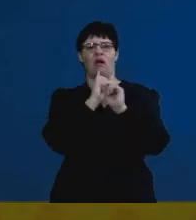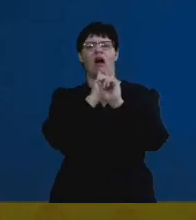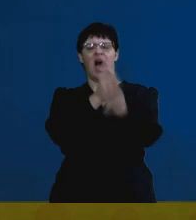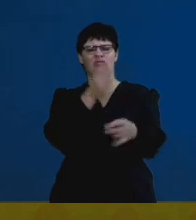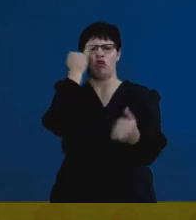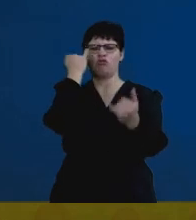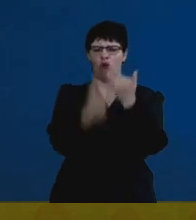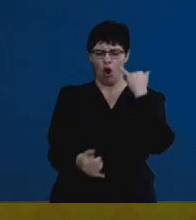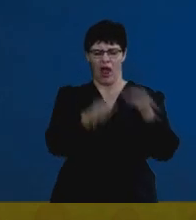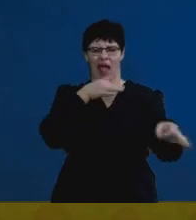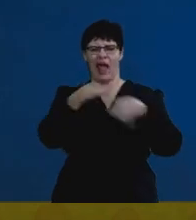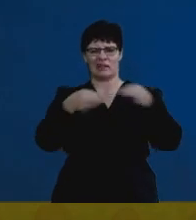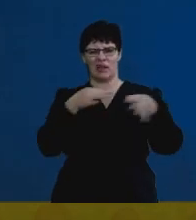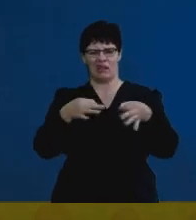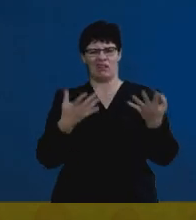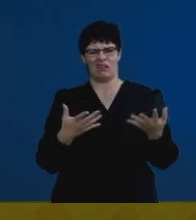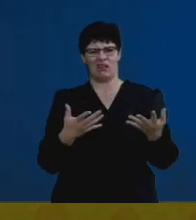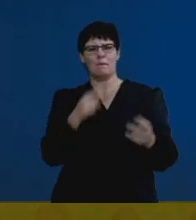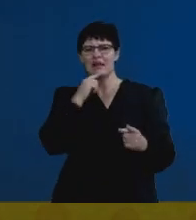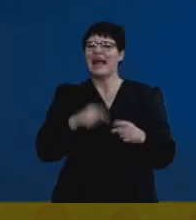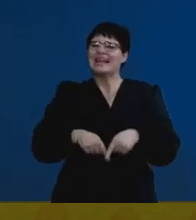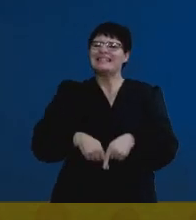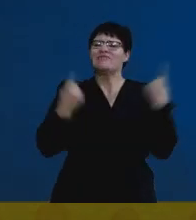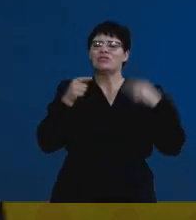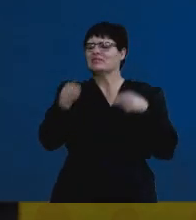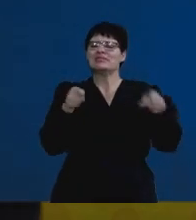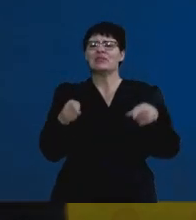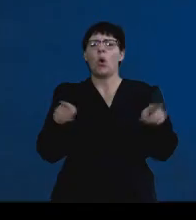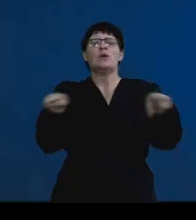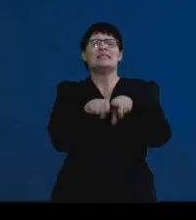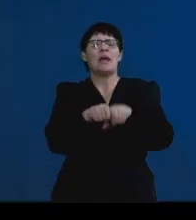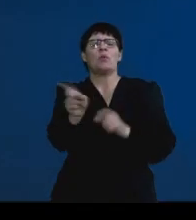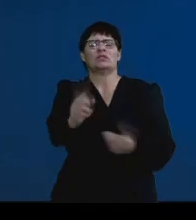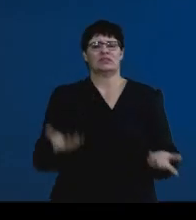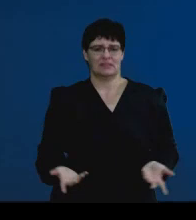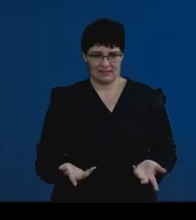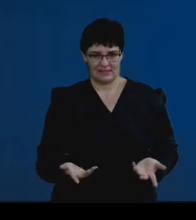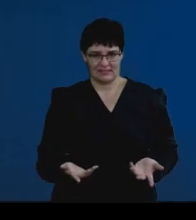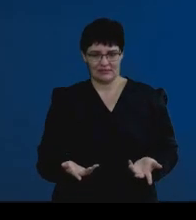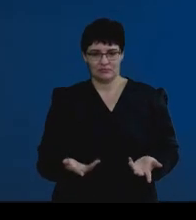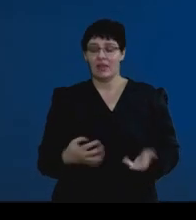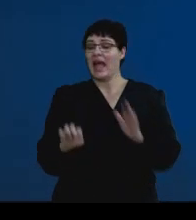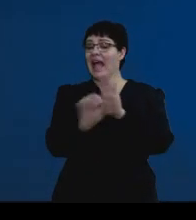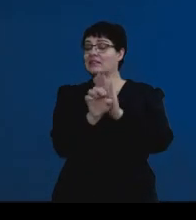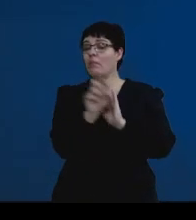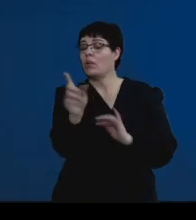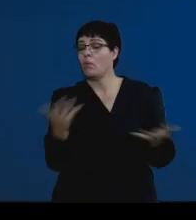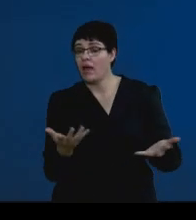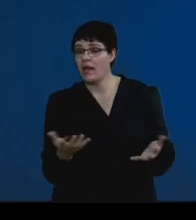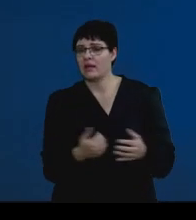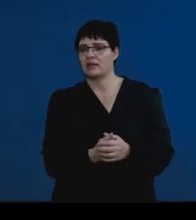descriptions for the term differentiate. So, examples of where this happens is,